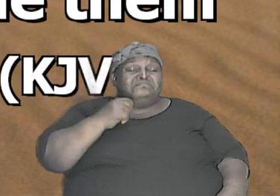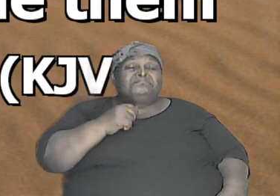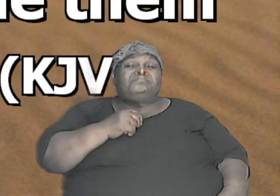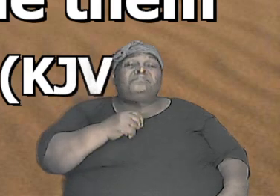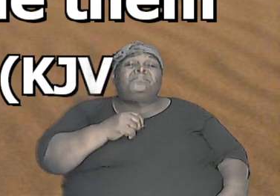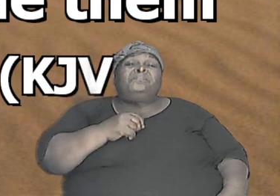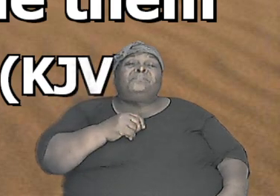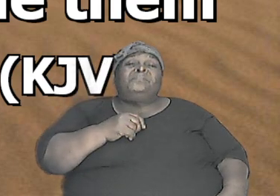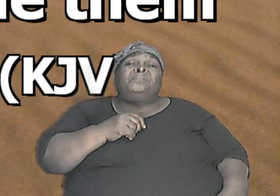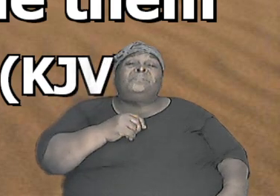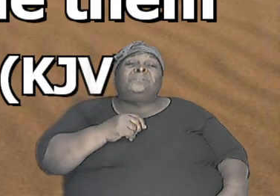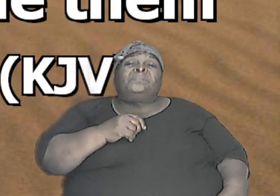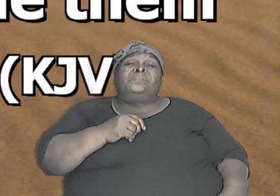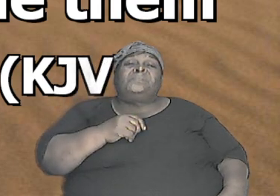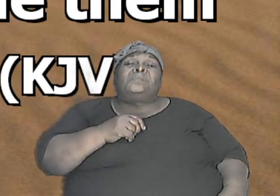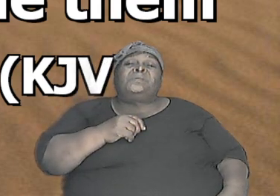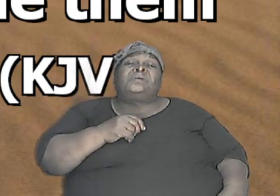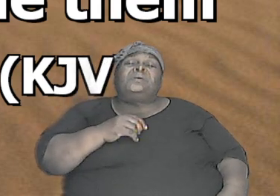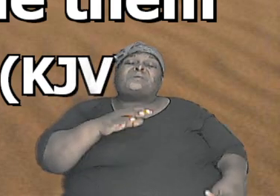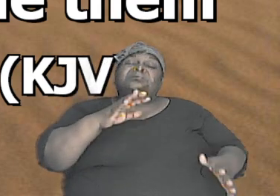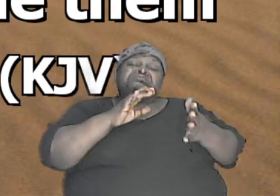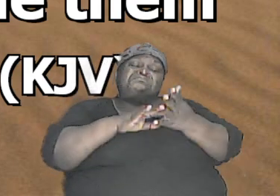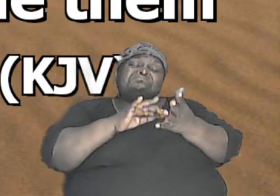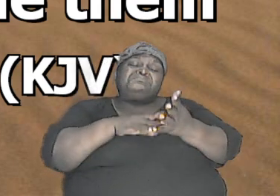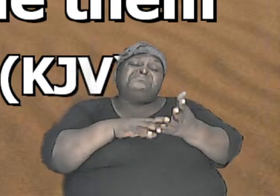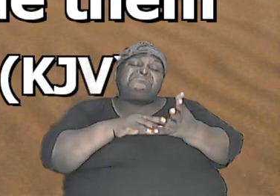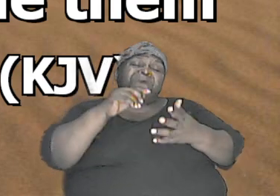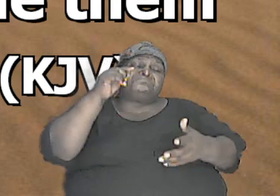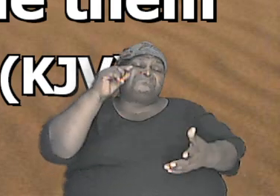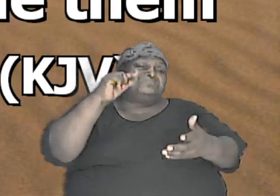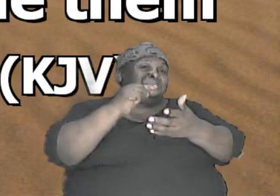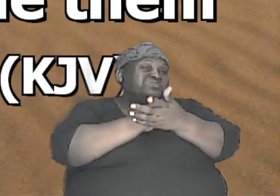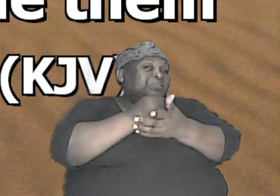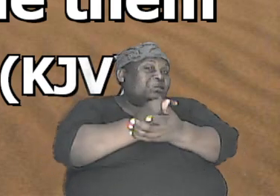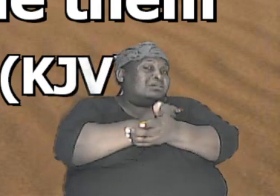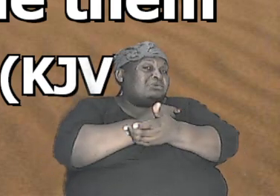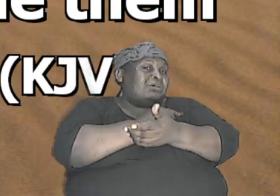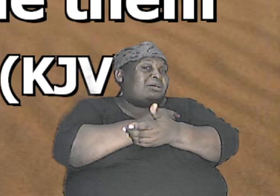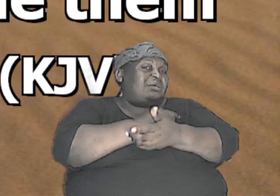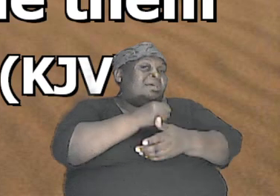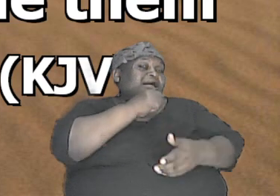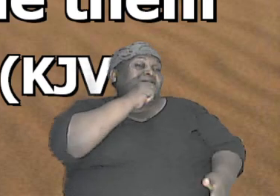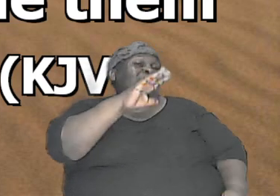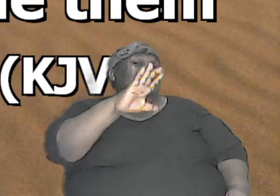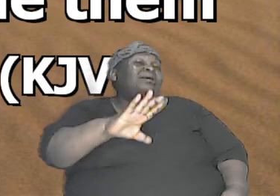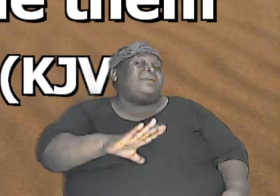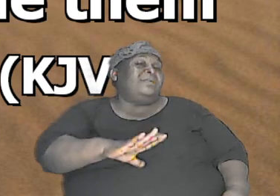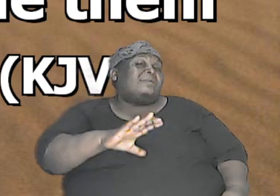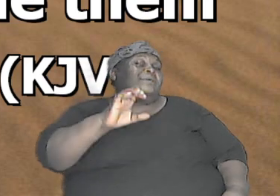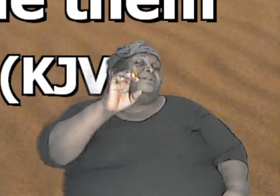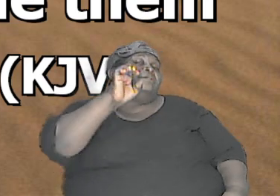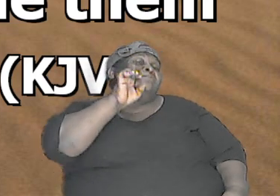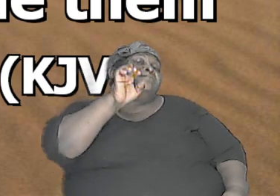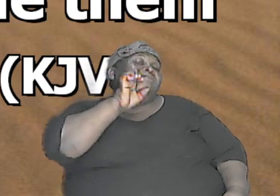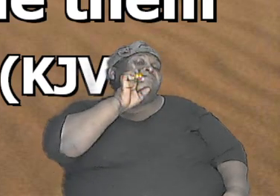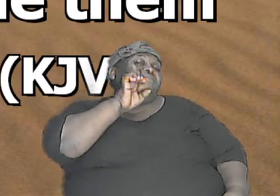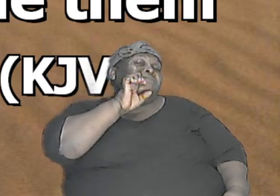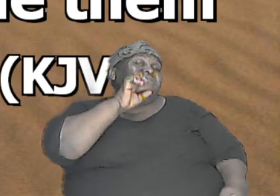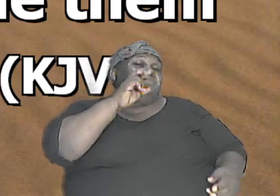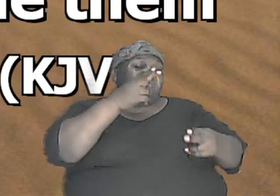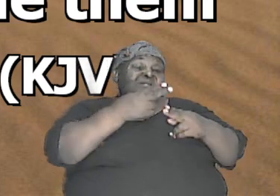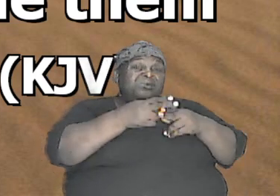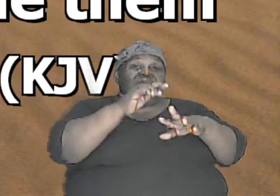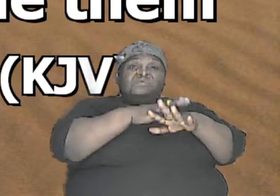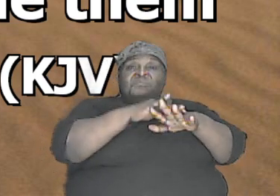went on to look at Genesis chapter 3 and verse 20 to see who the female was and she was Eve and her name was